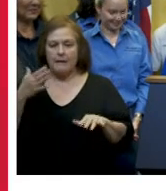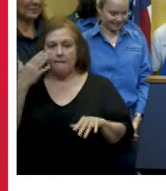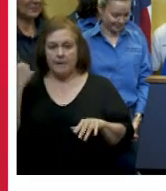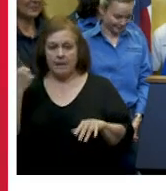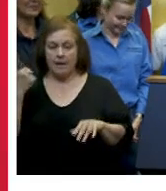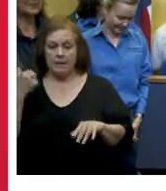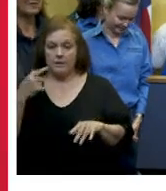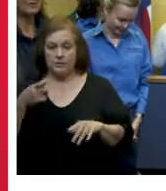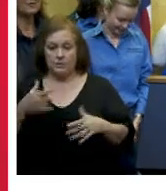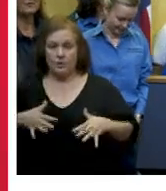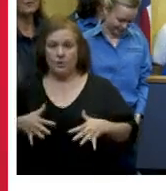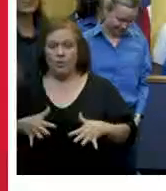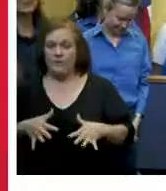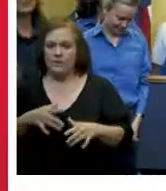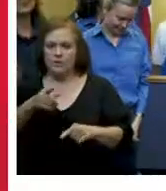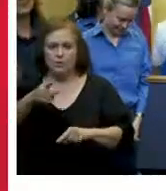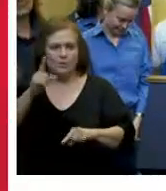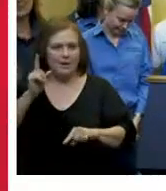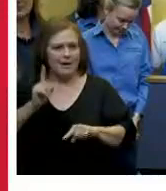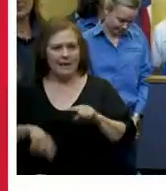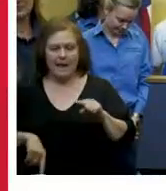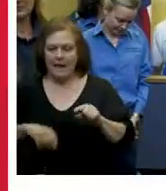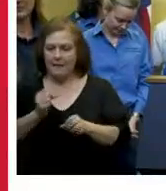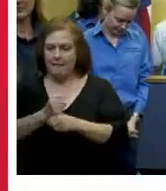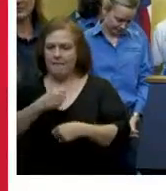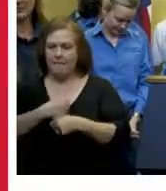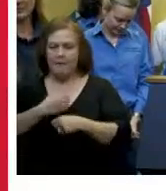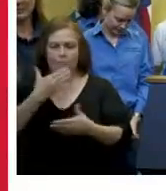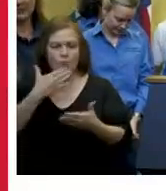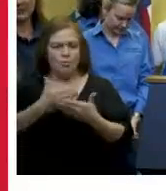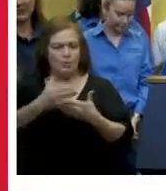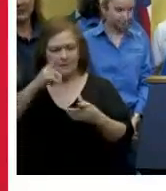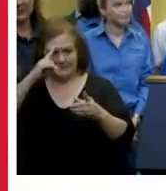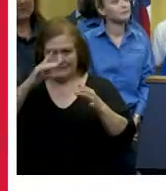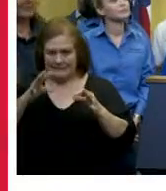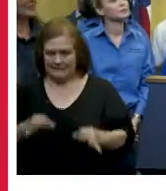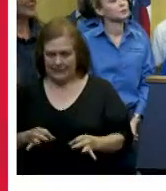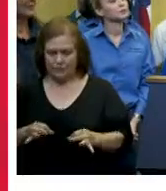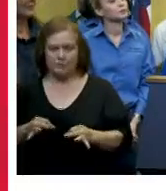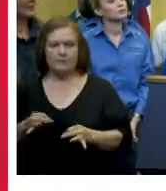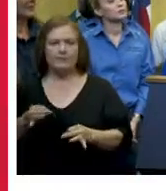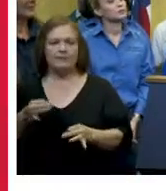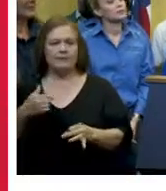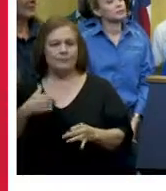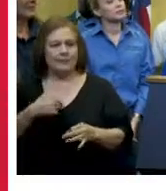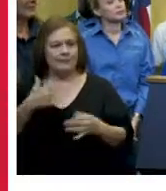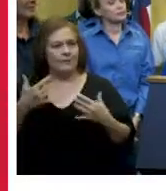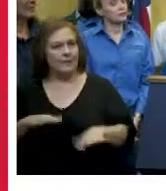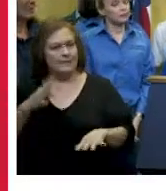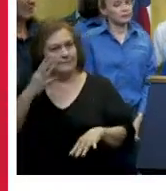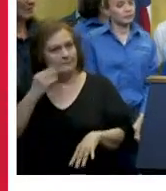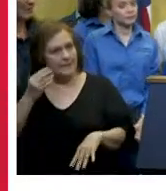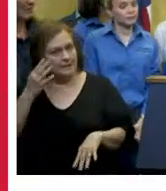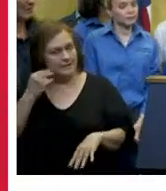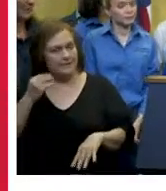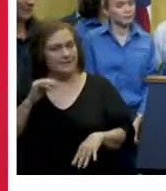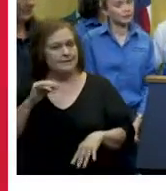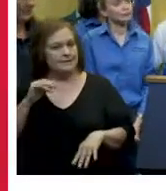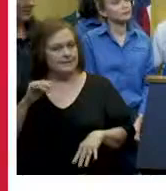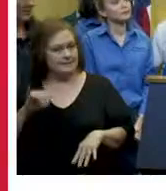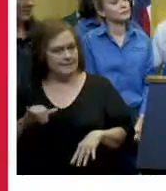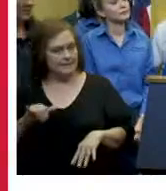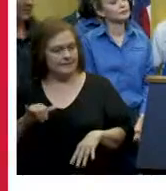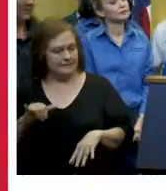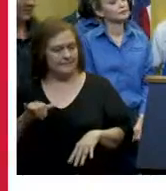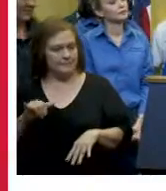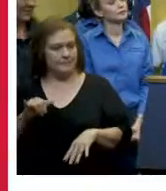in an anxiety stage you cannot make responsible decision and we've been through this before as a community and